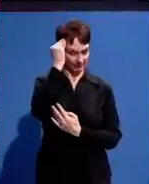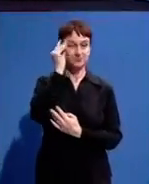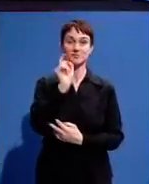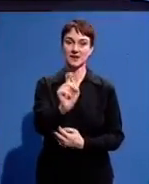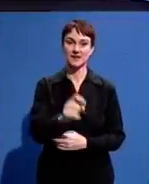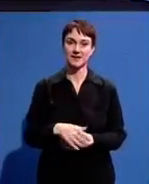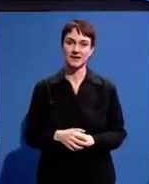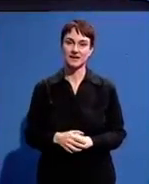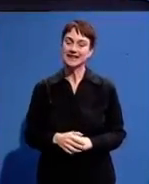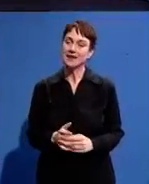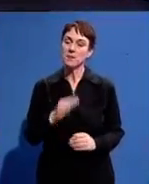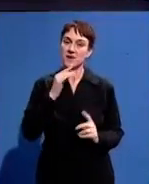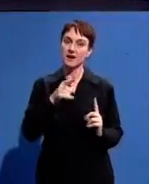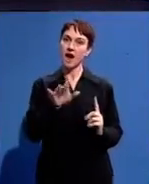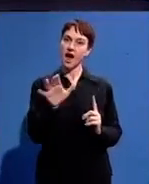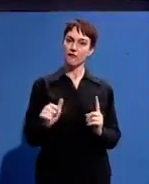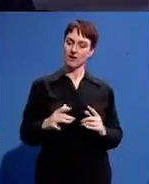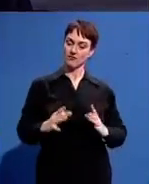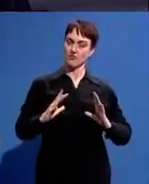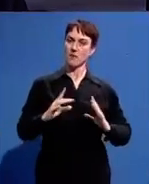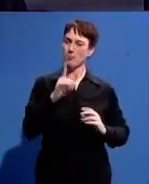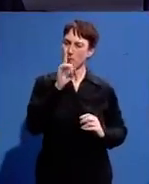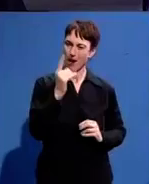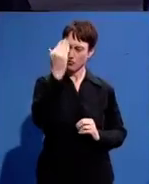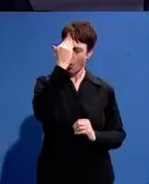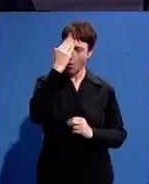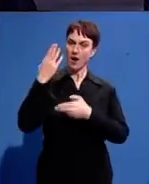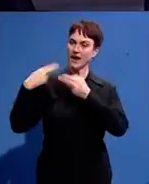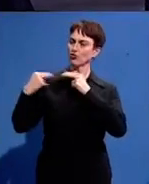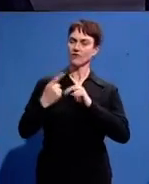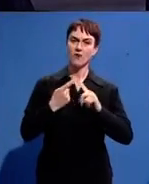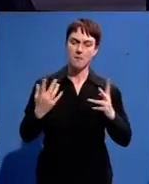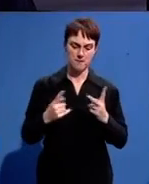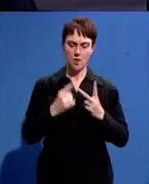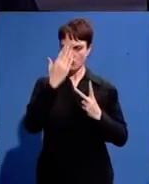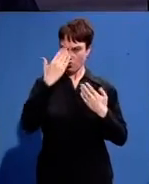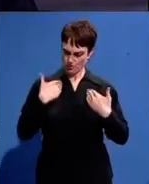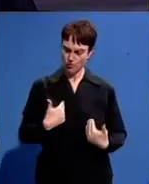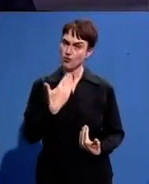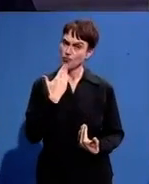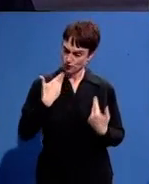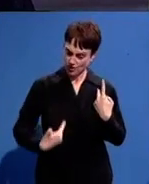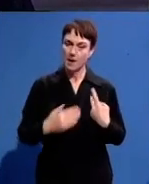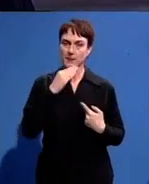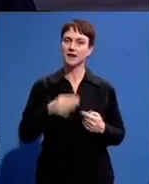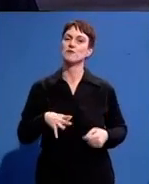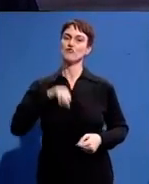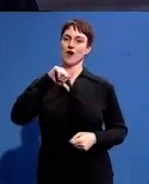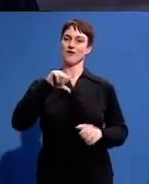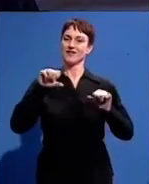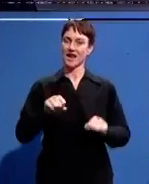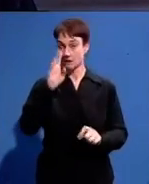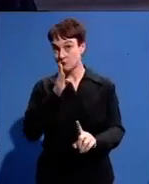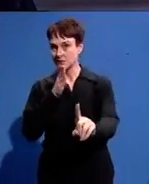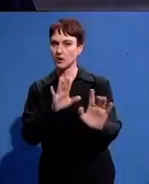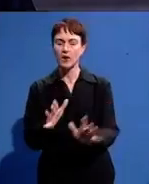about African pride but you've got to know your African history you've got to know who you are in order to be proud of where you're coming from and where you're going